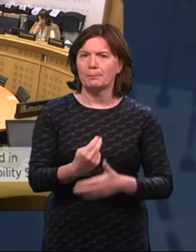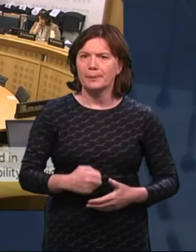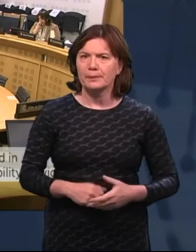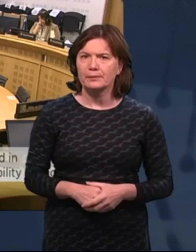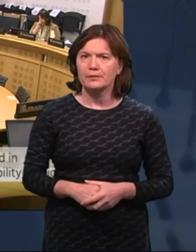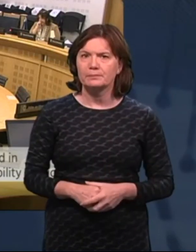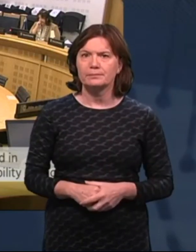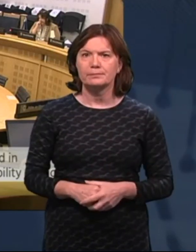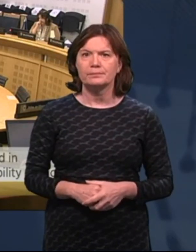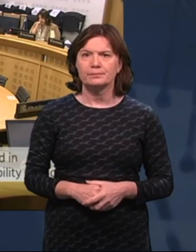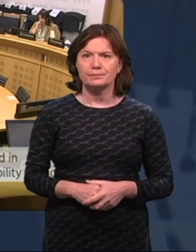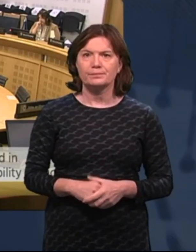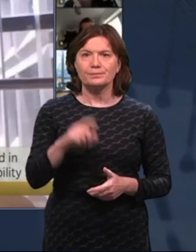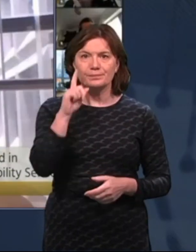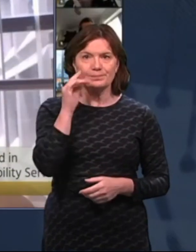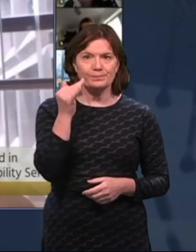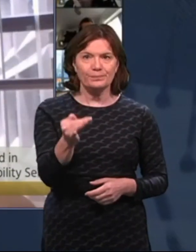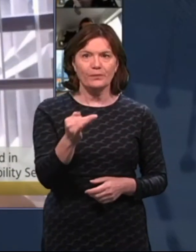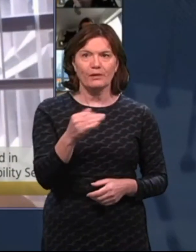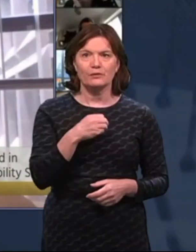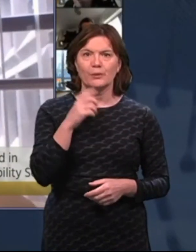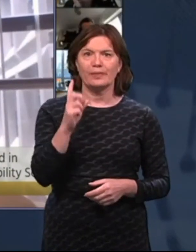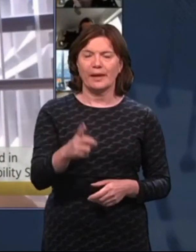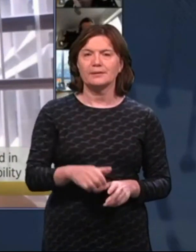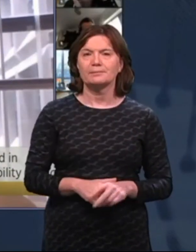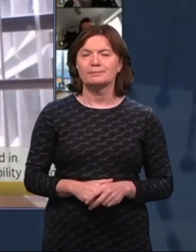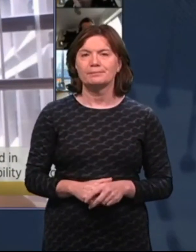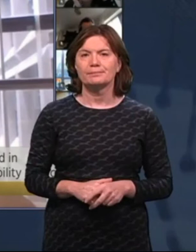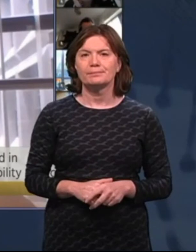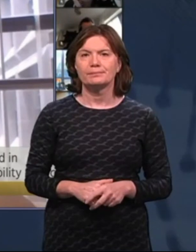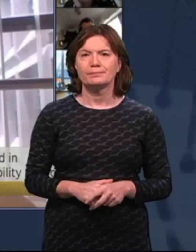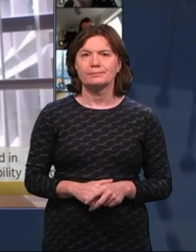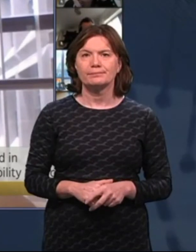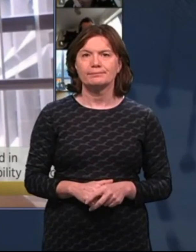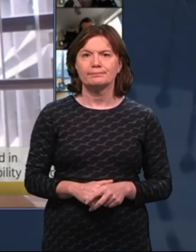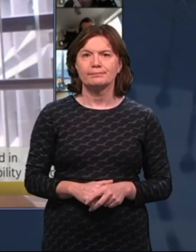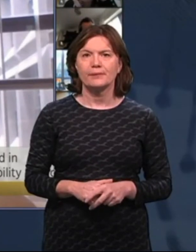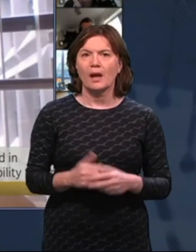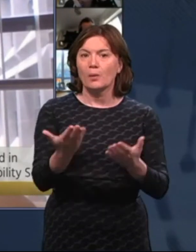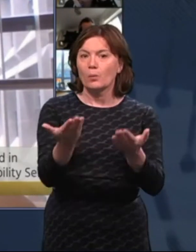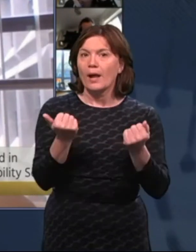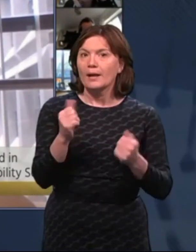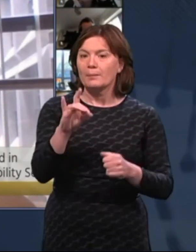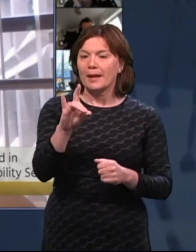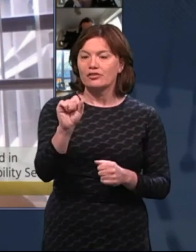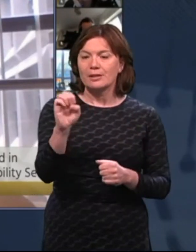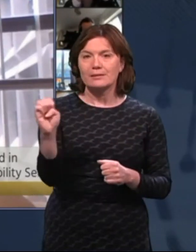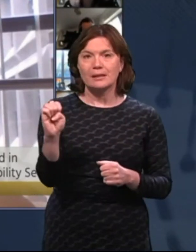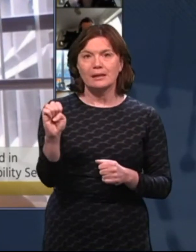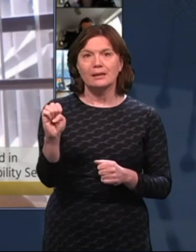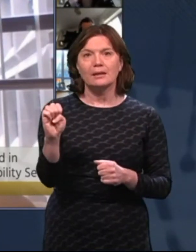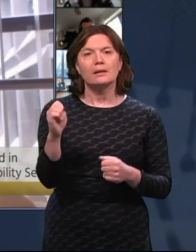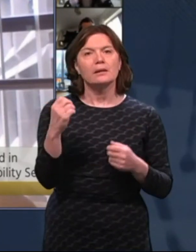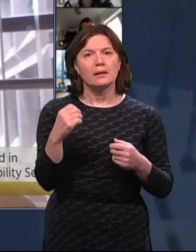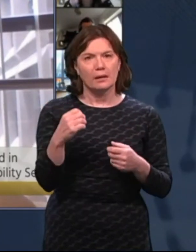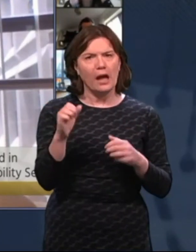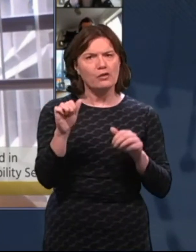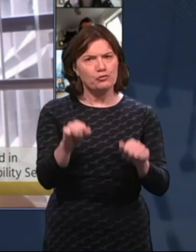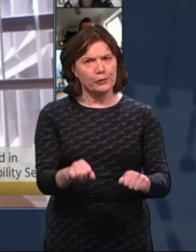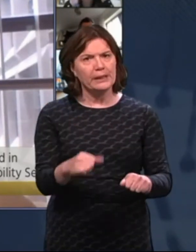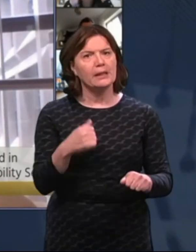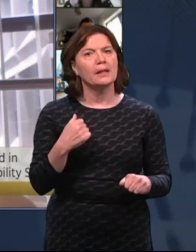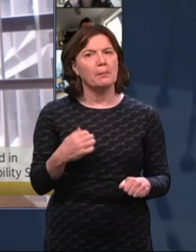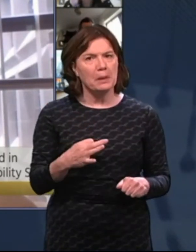I really appreciate that and look forward to the meeting. And just quickly in response to the HSE, I welcome that you are considering having that kind of honest conversation with